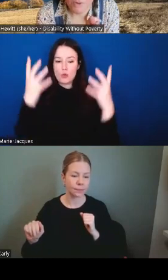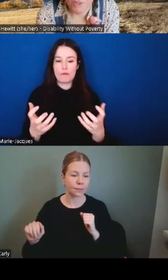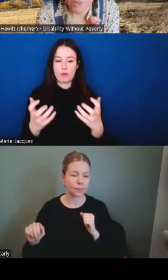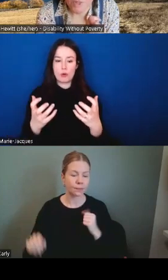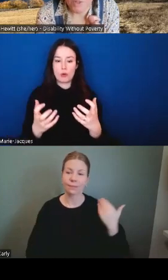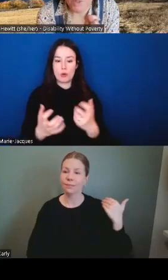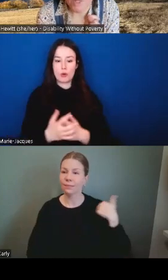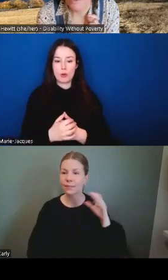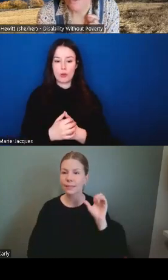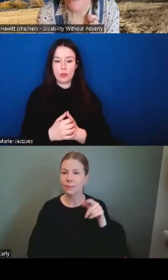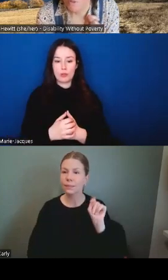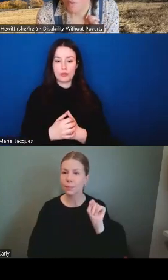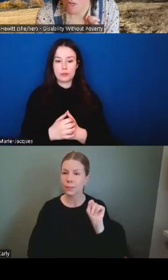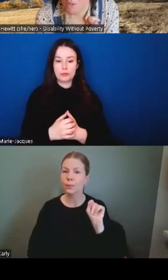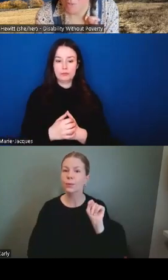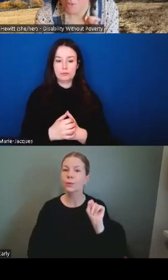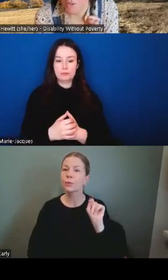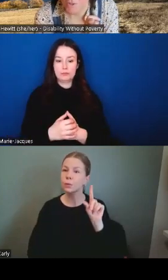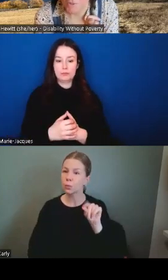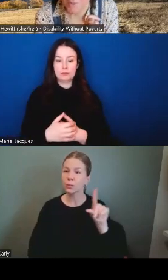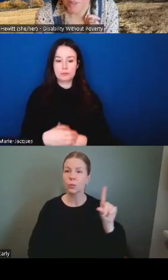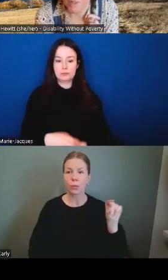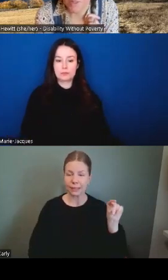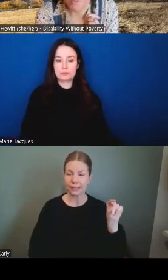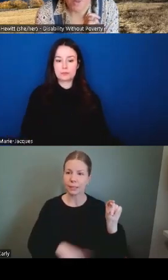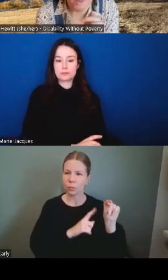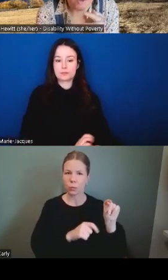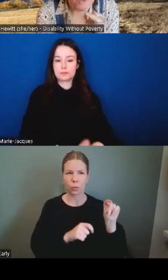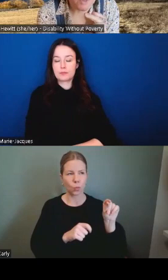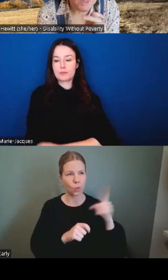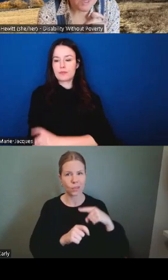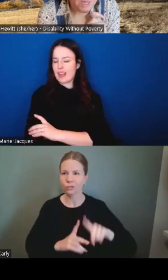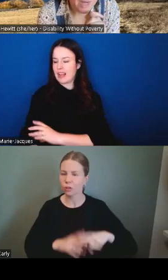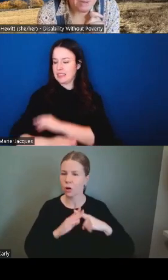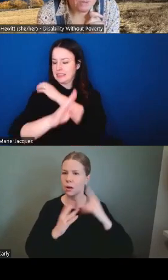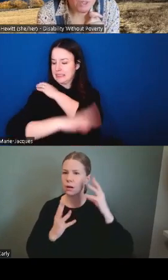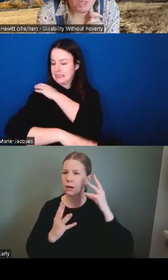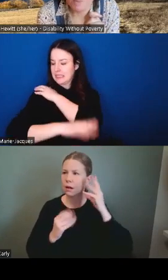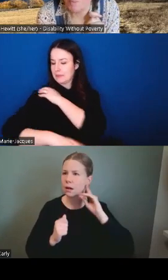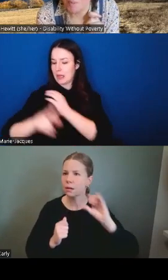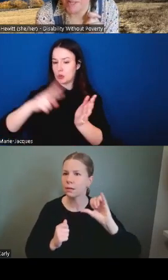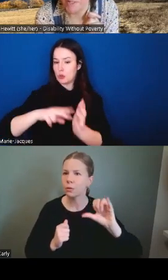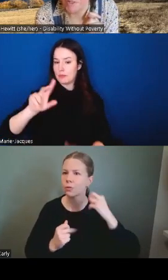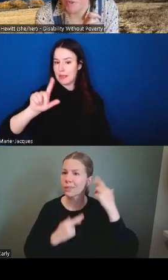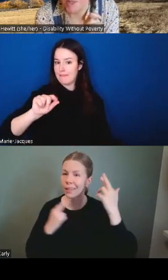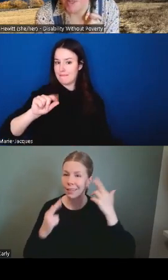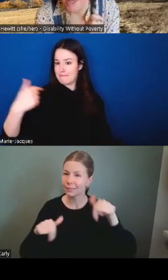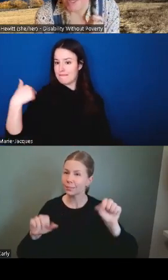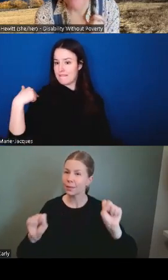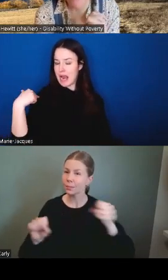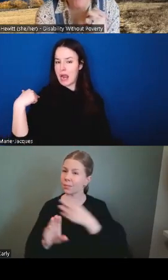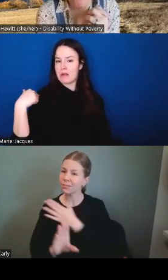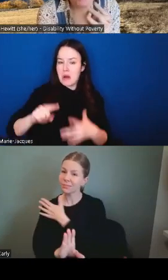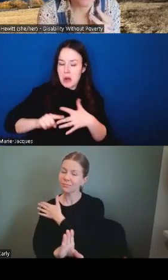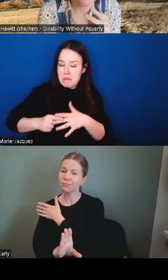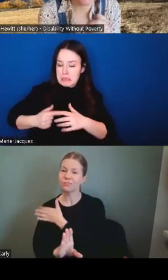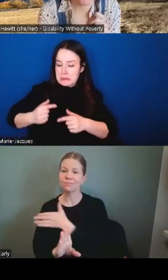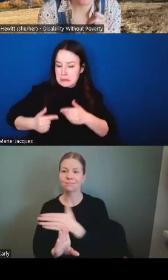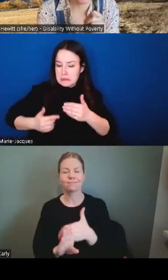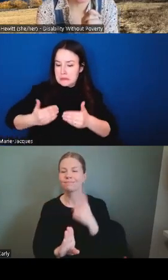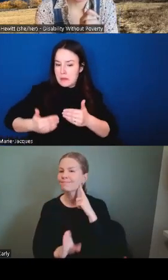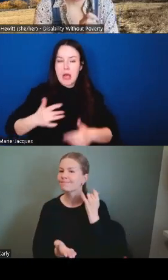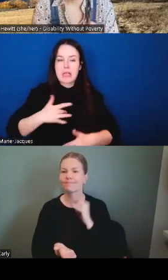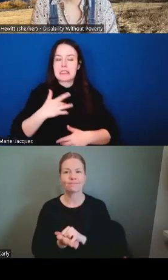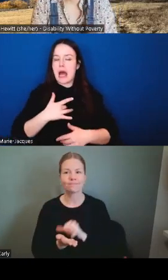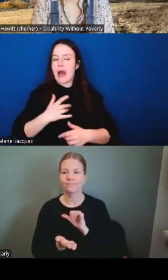even thought that this was was possible at all because when the government announced that they were prepared to do it even though many